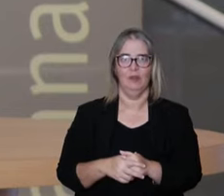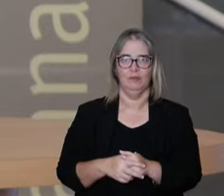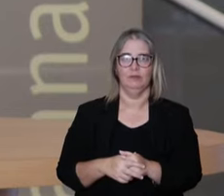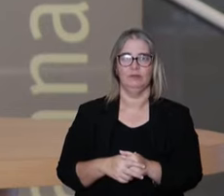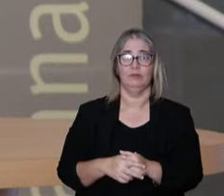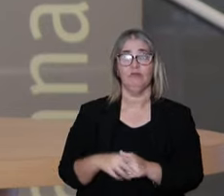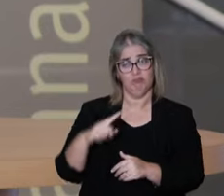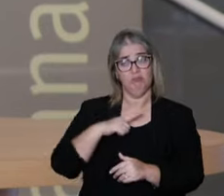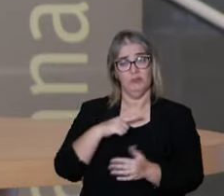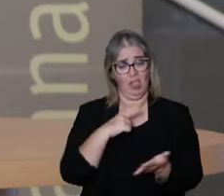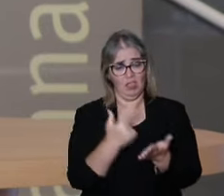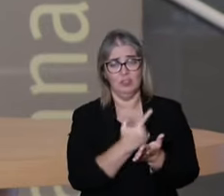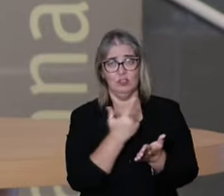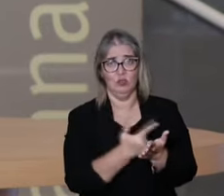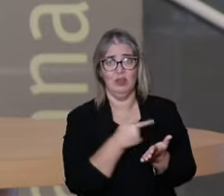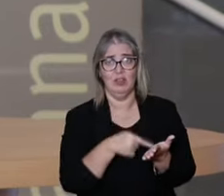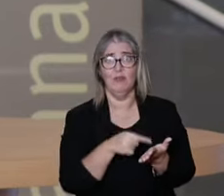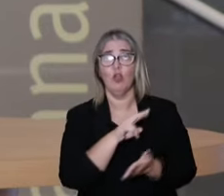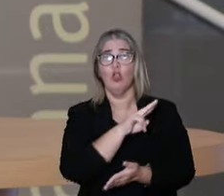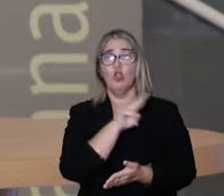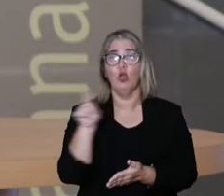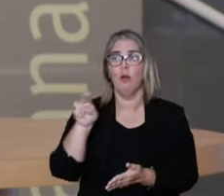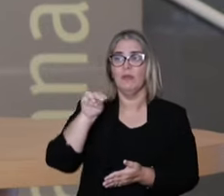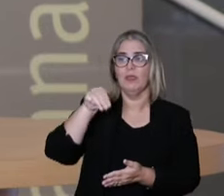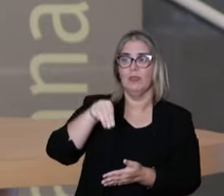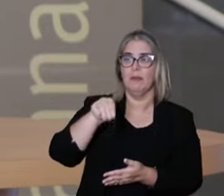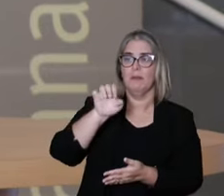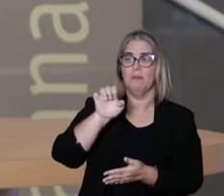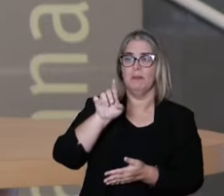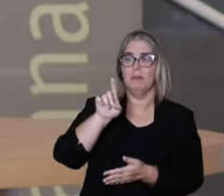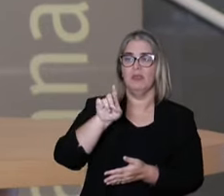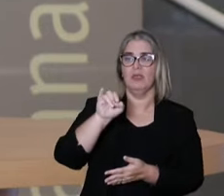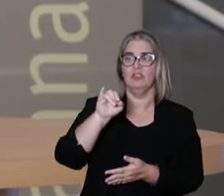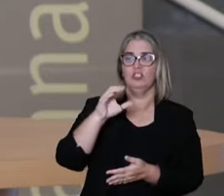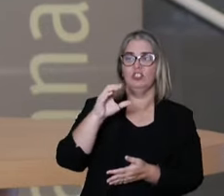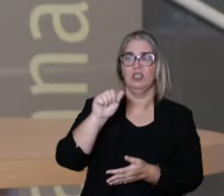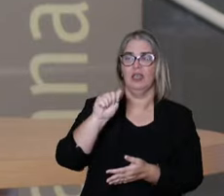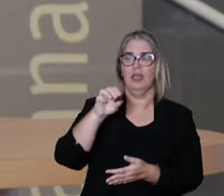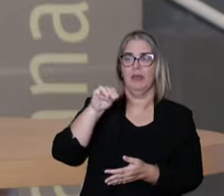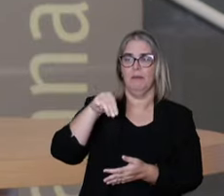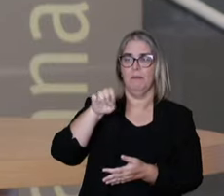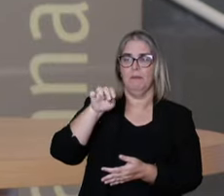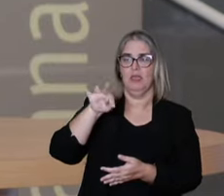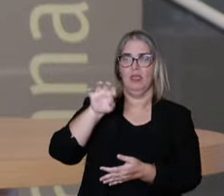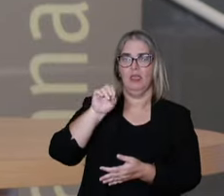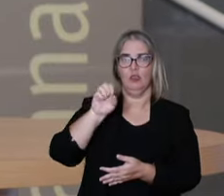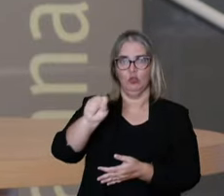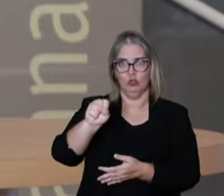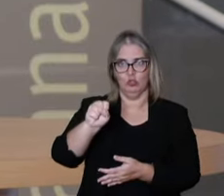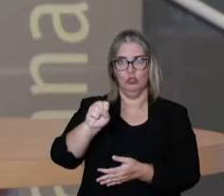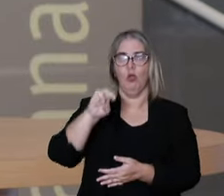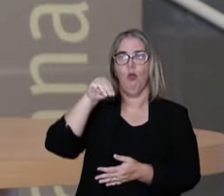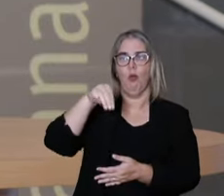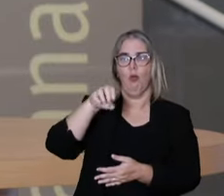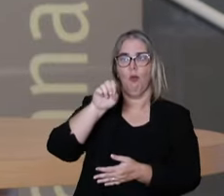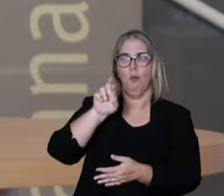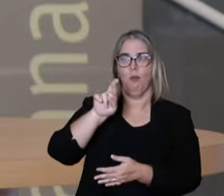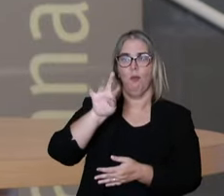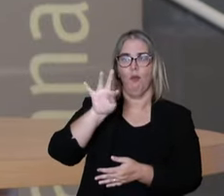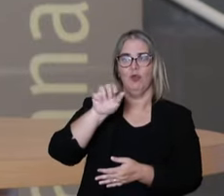Brazil. You can find the book on the Internet. So Deadly Drugs and Organized Crime